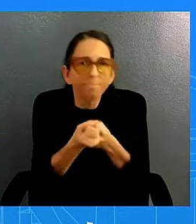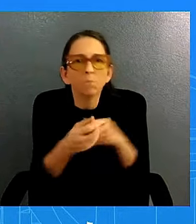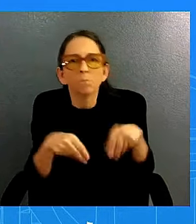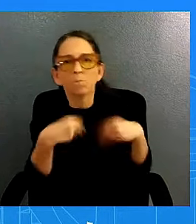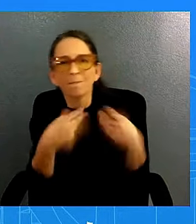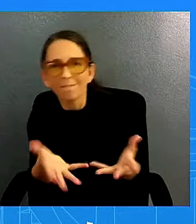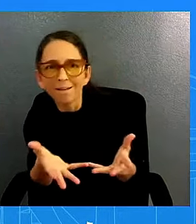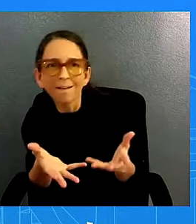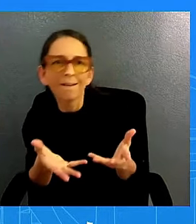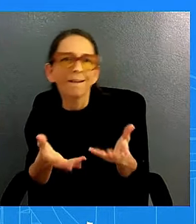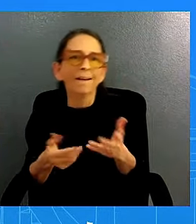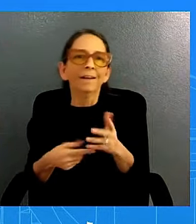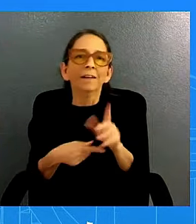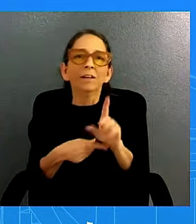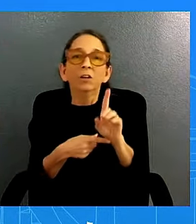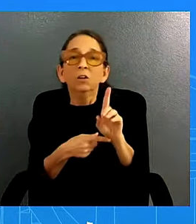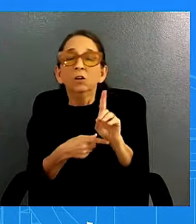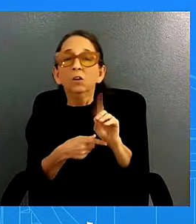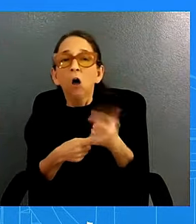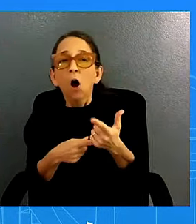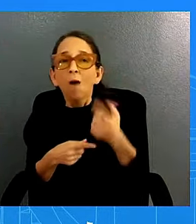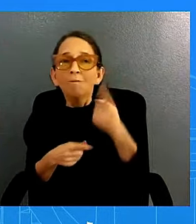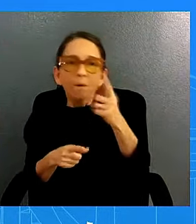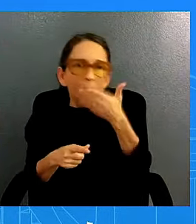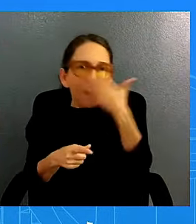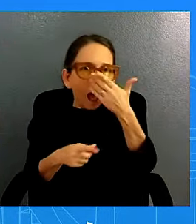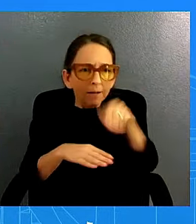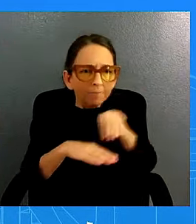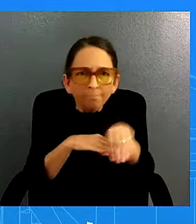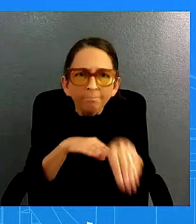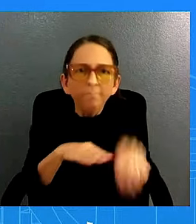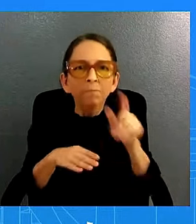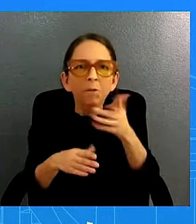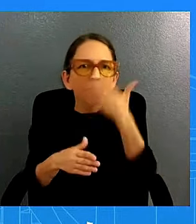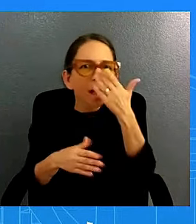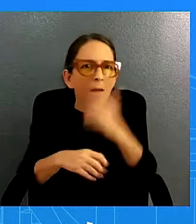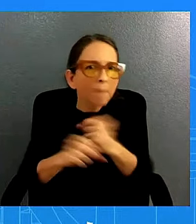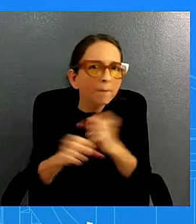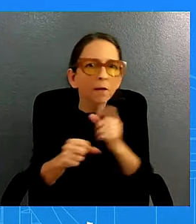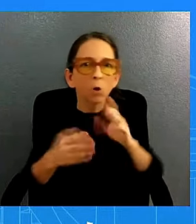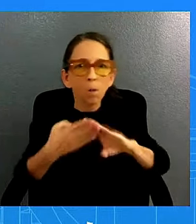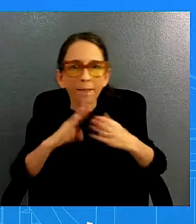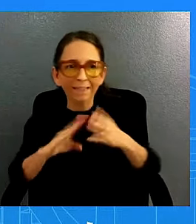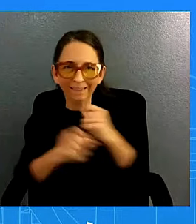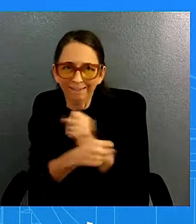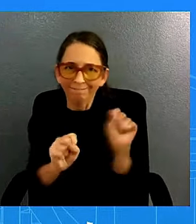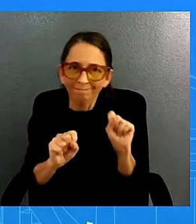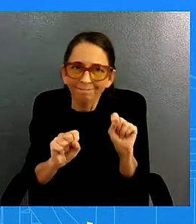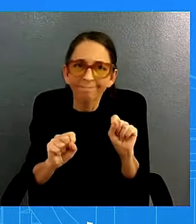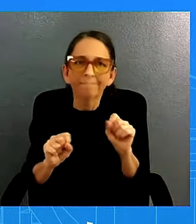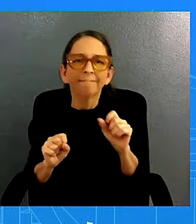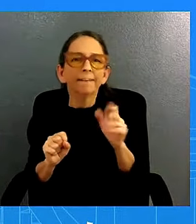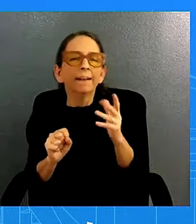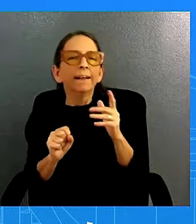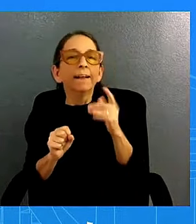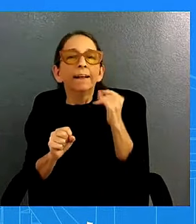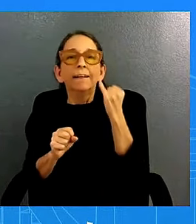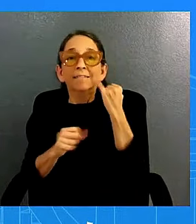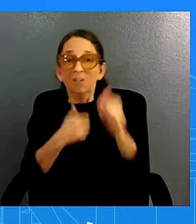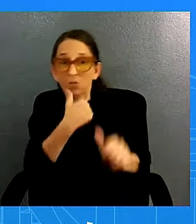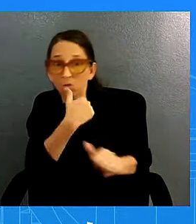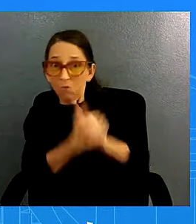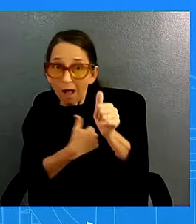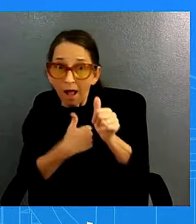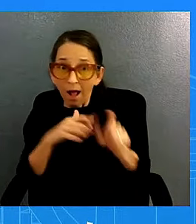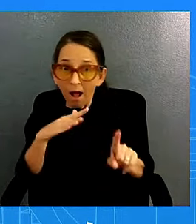are safe and they can respond in to incoming threats and dhs security personnel is working with springfield and ohio officials to